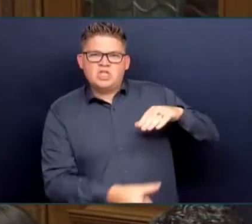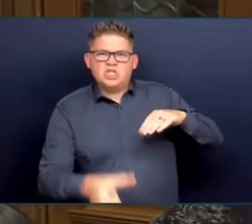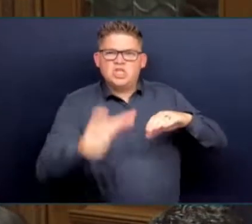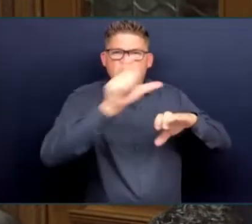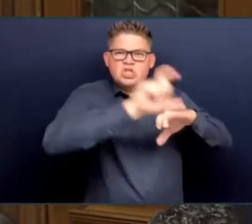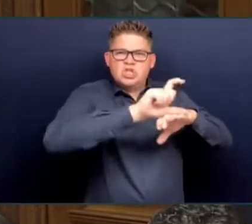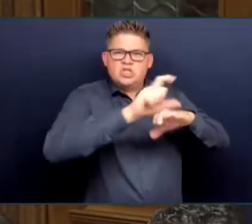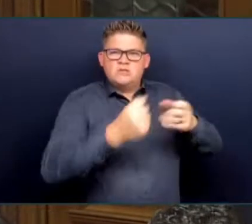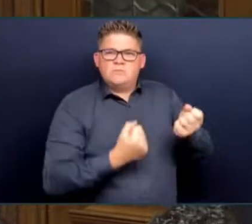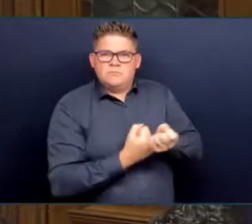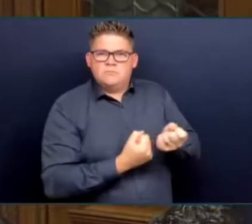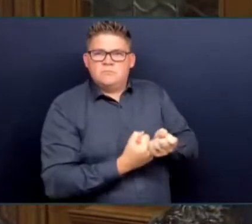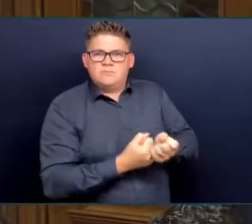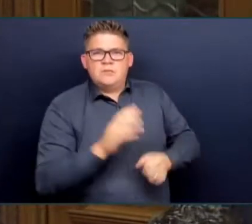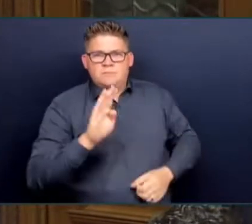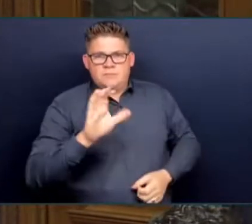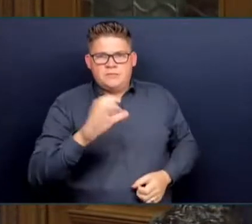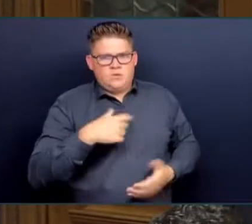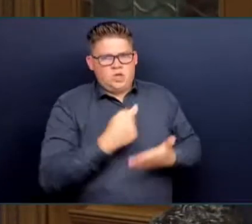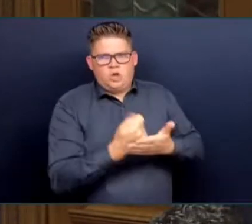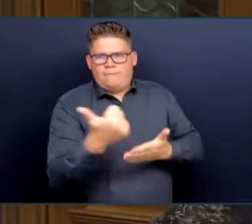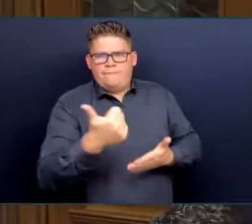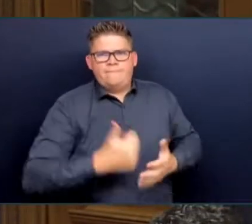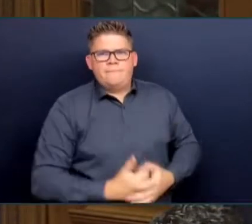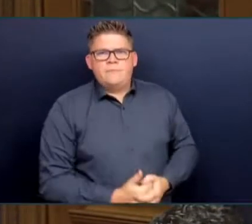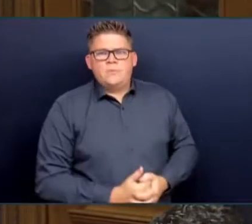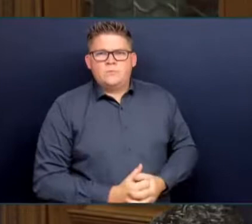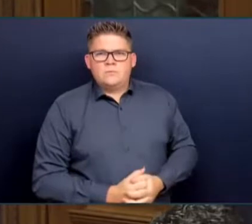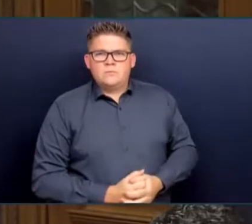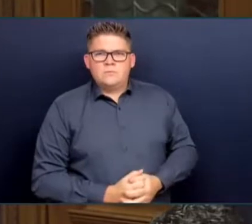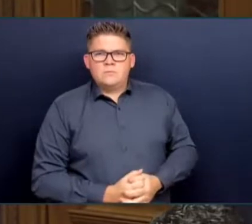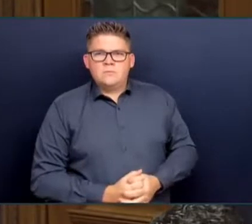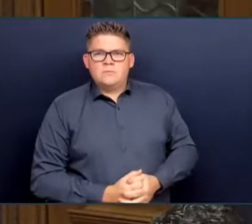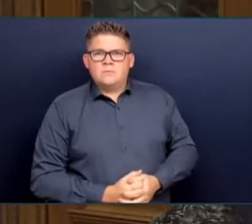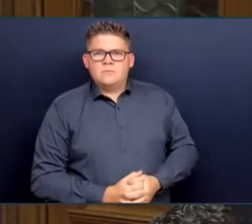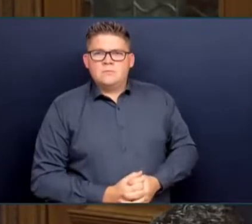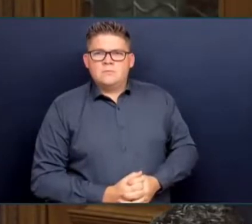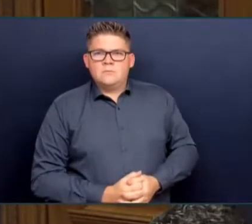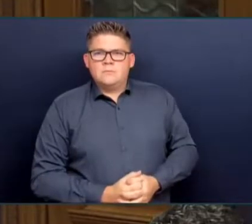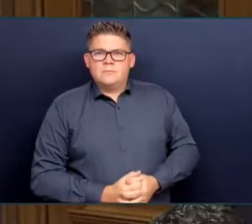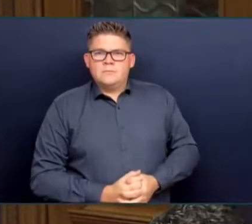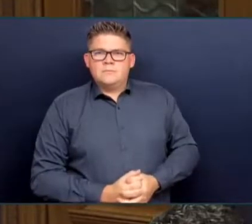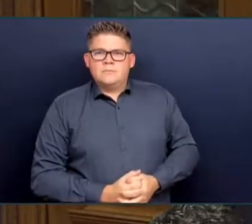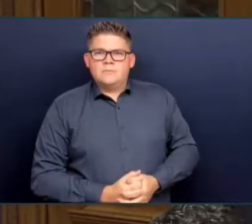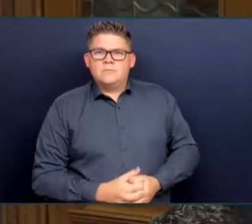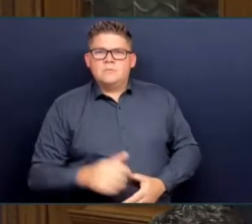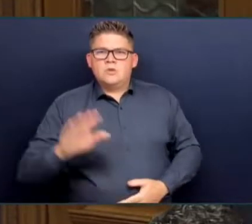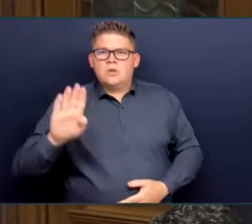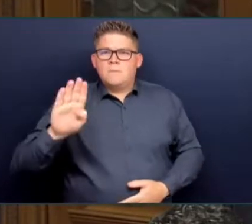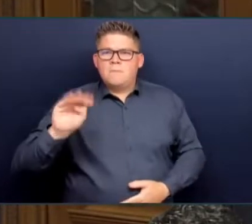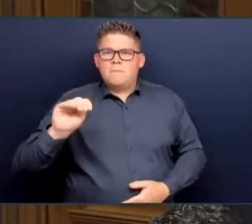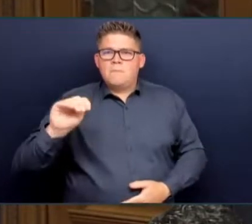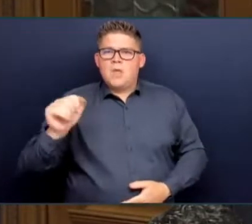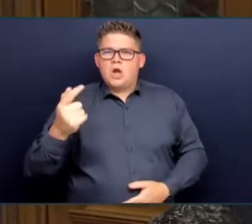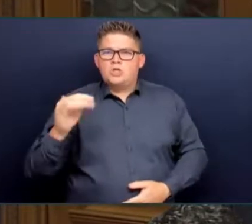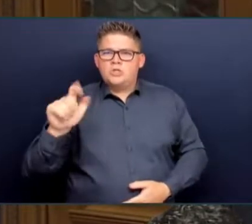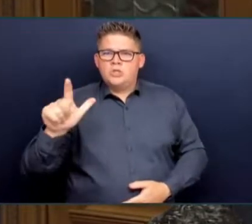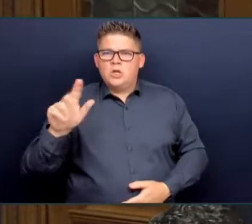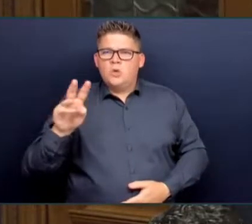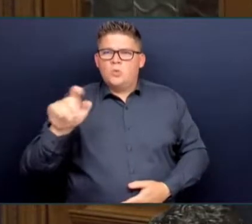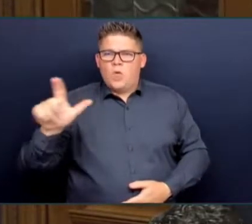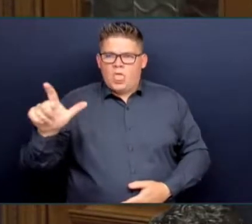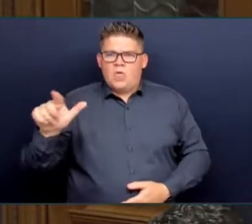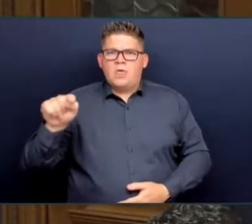programs, such as the marginal well, the ultra-marginal well, the low productivity well rate production, and the clean growth